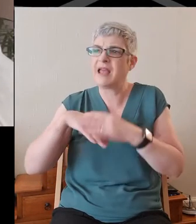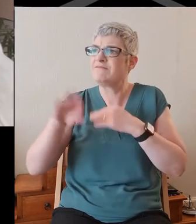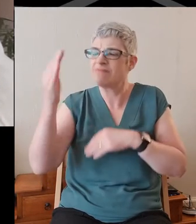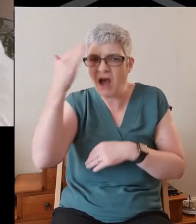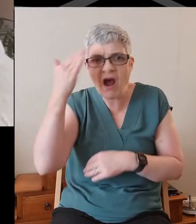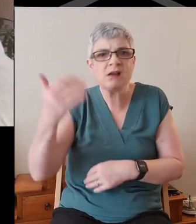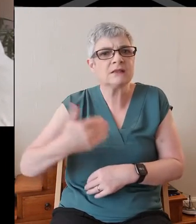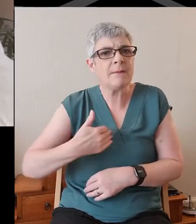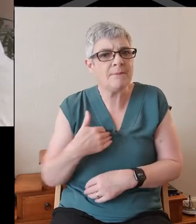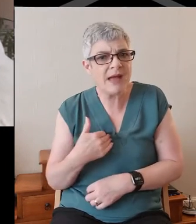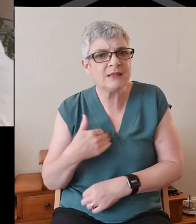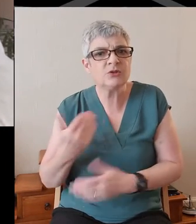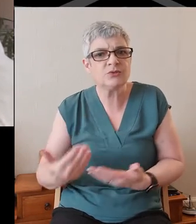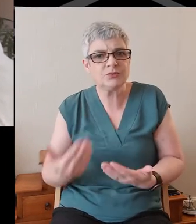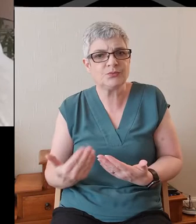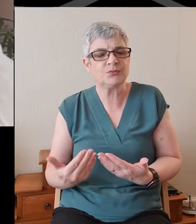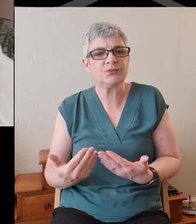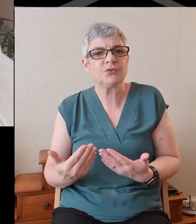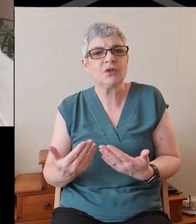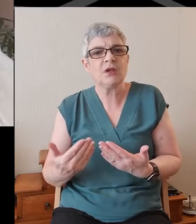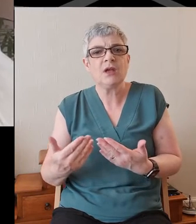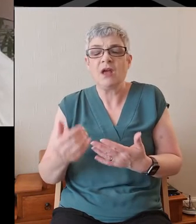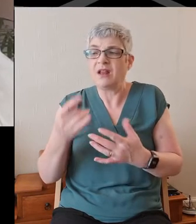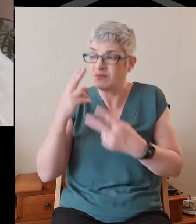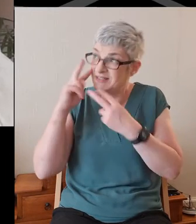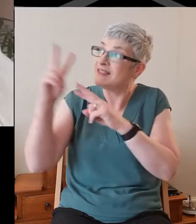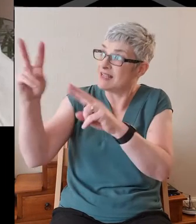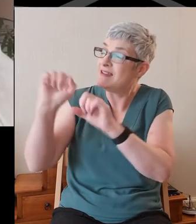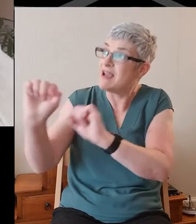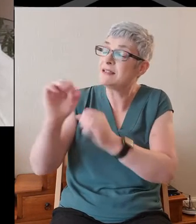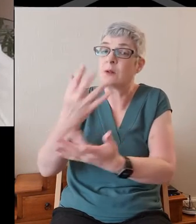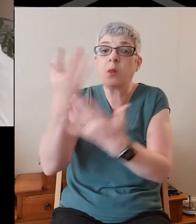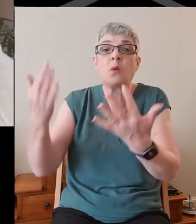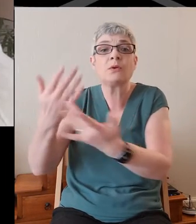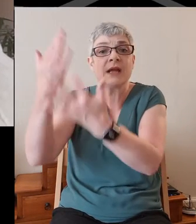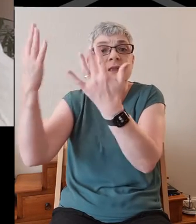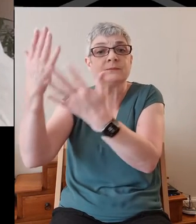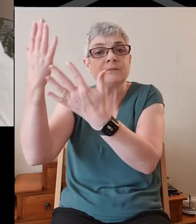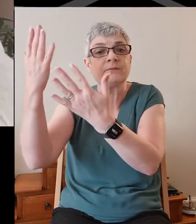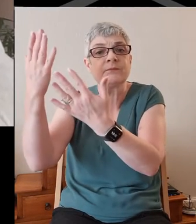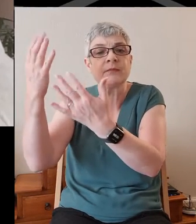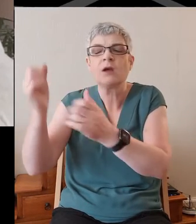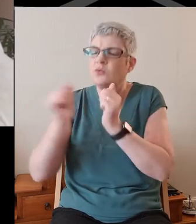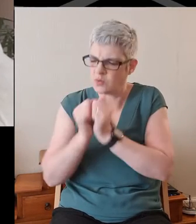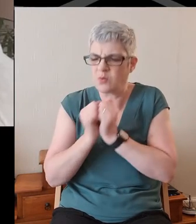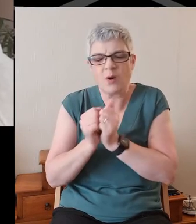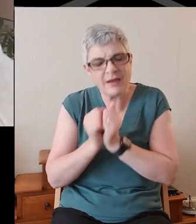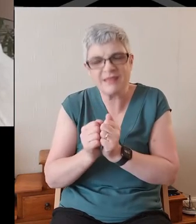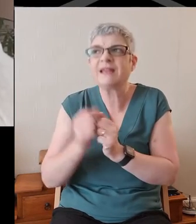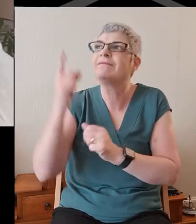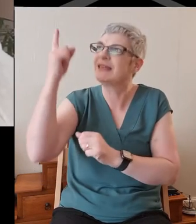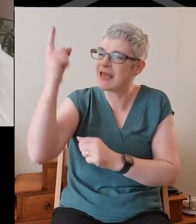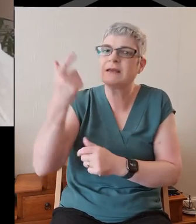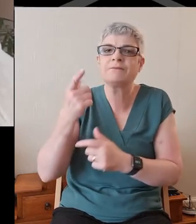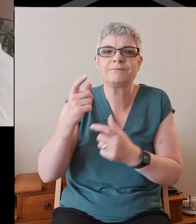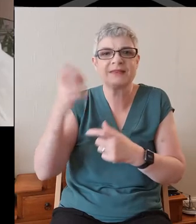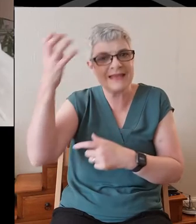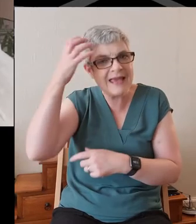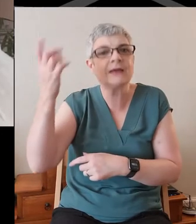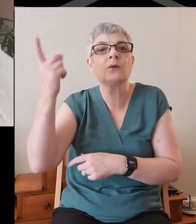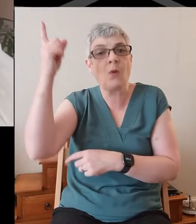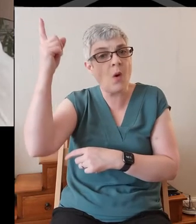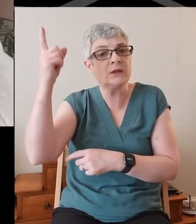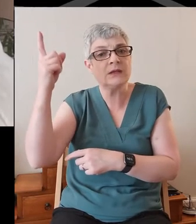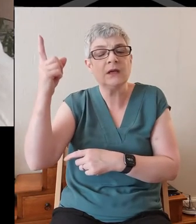and may we see his glory. You are worthy to be called our King and God, yet we are